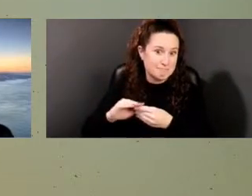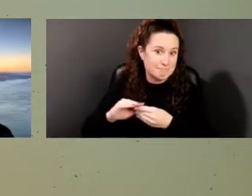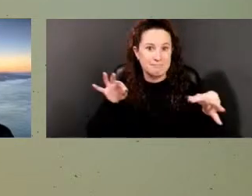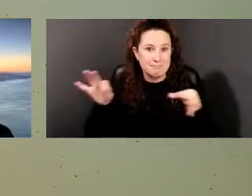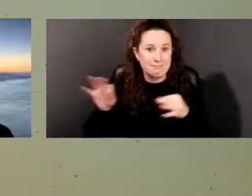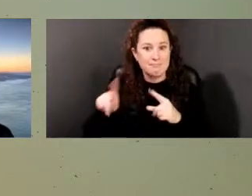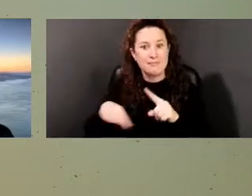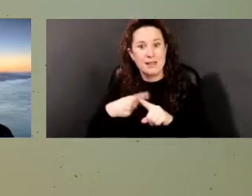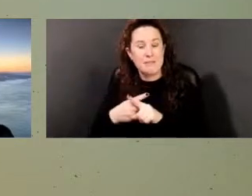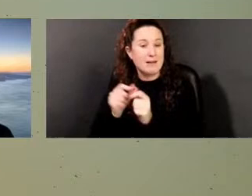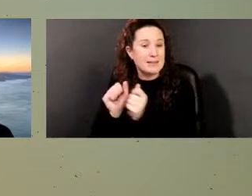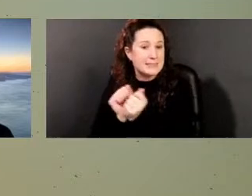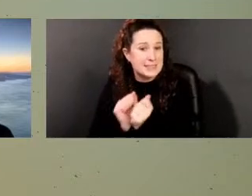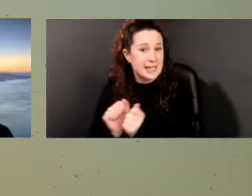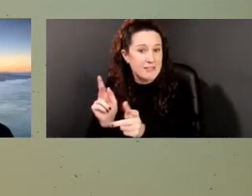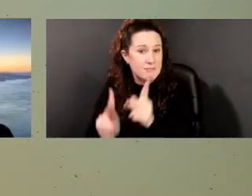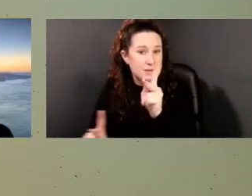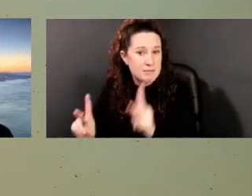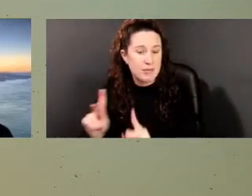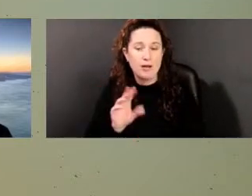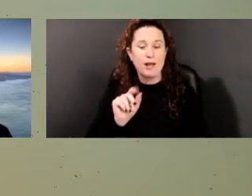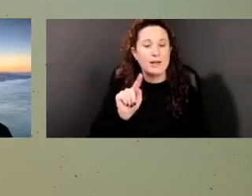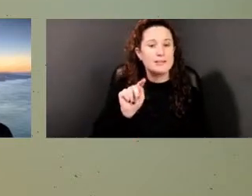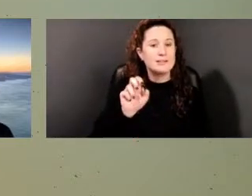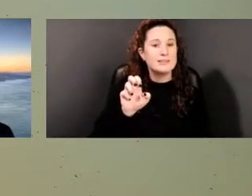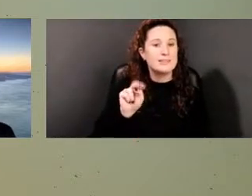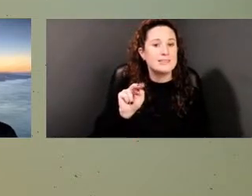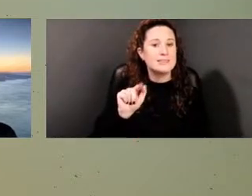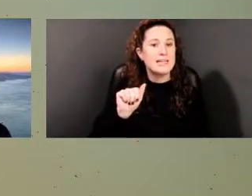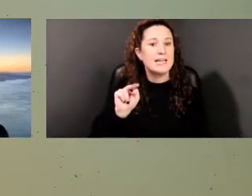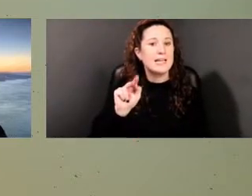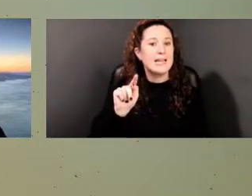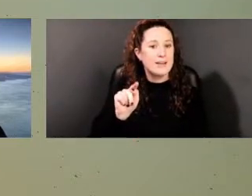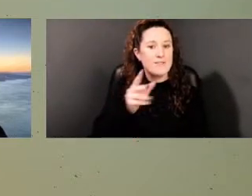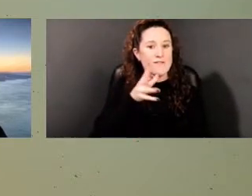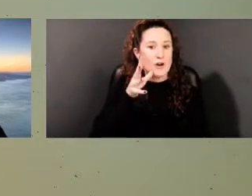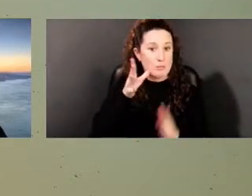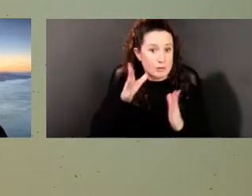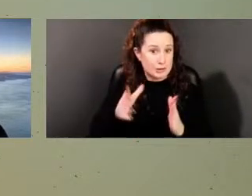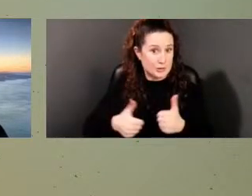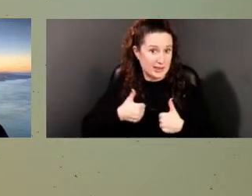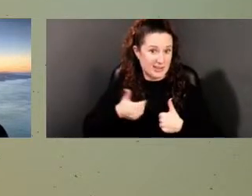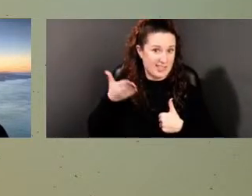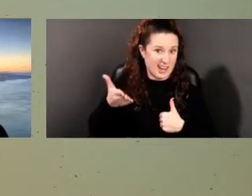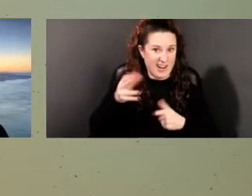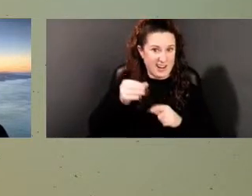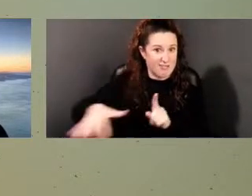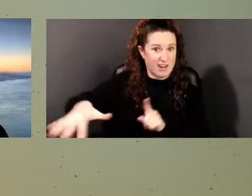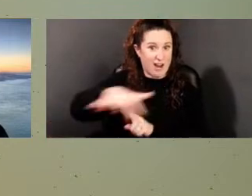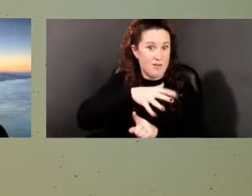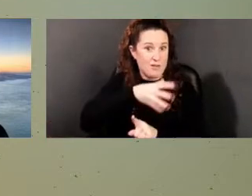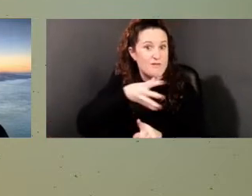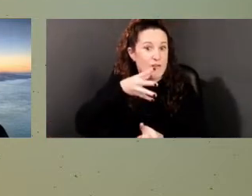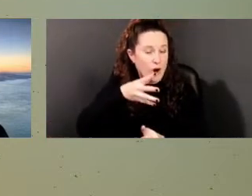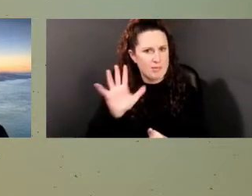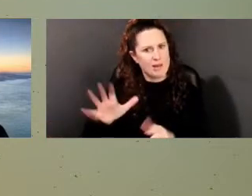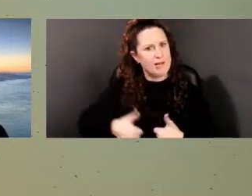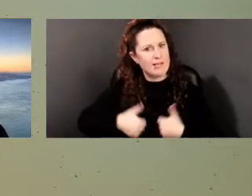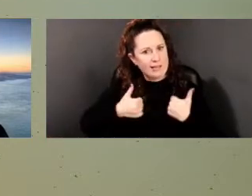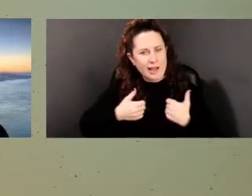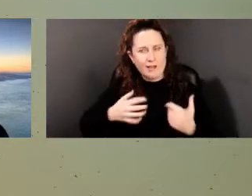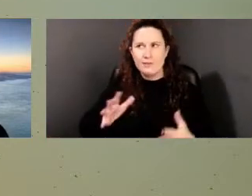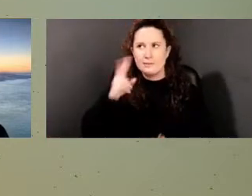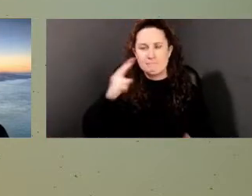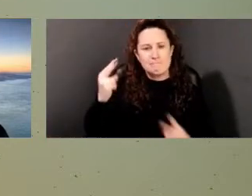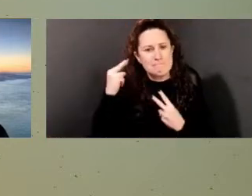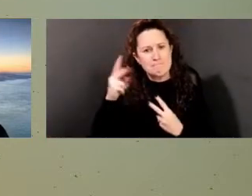tenant farmers who lived in and around the Dickinson Plantation really helped bring to life what life was like around there